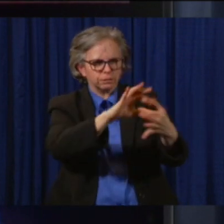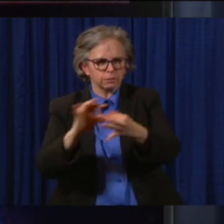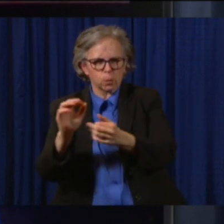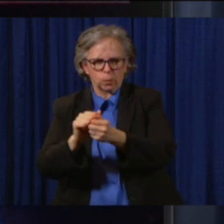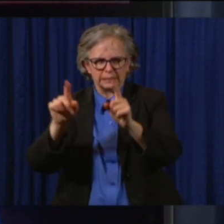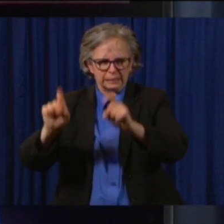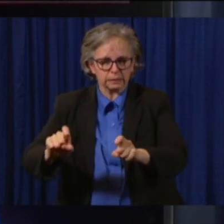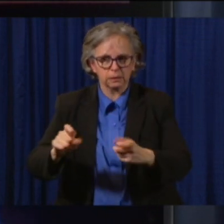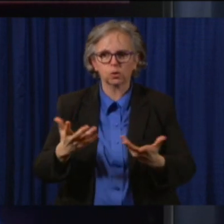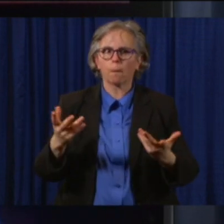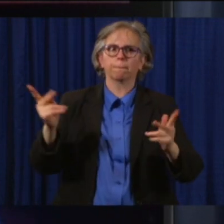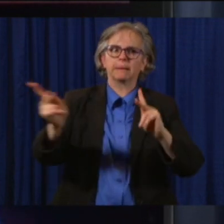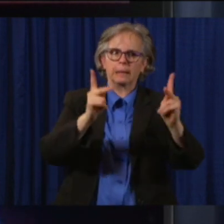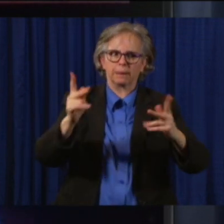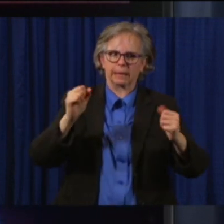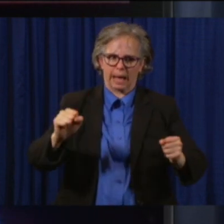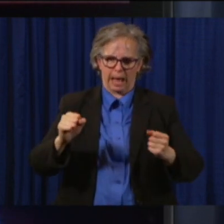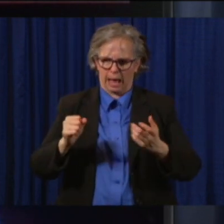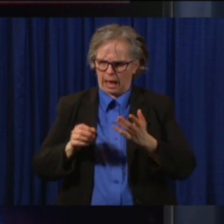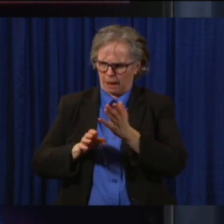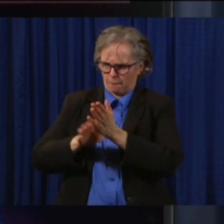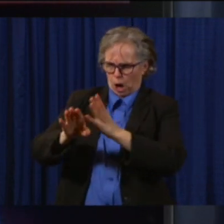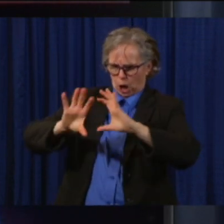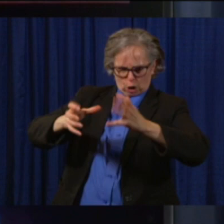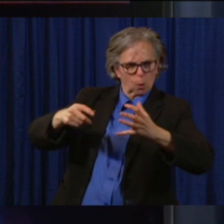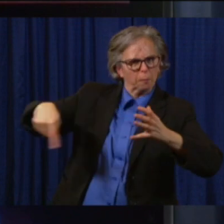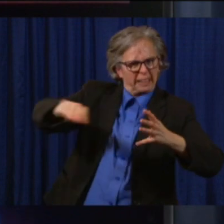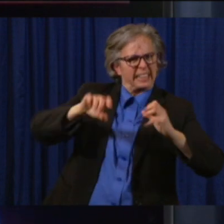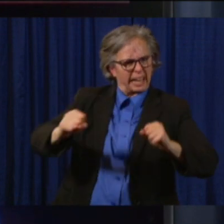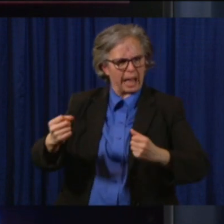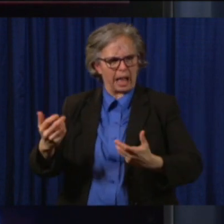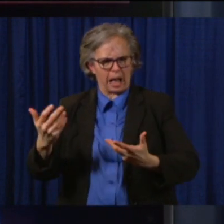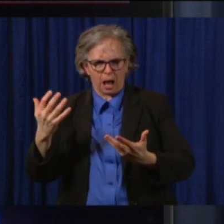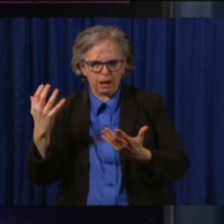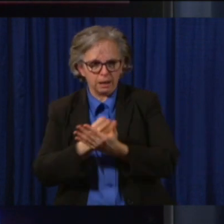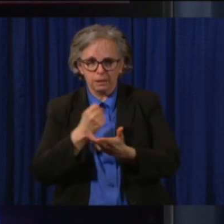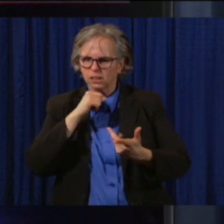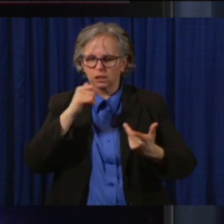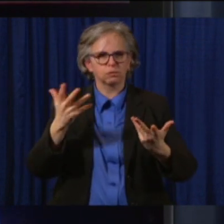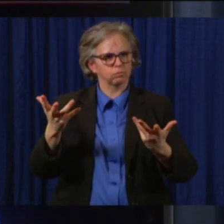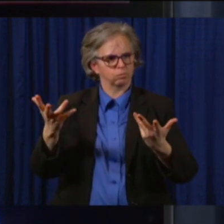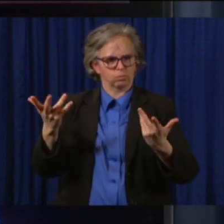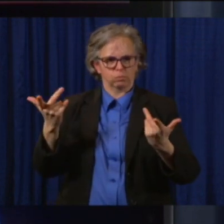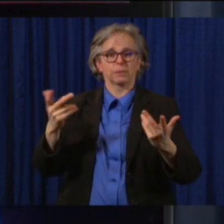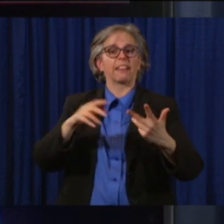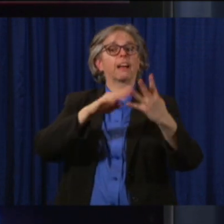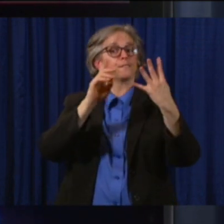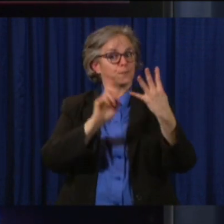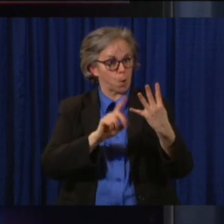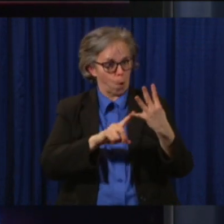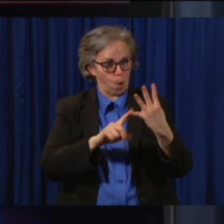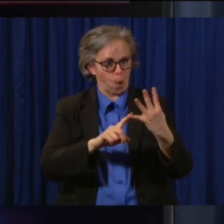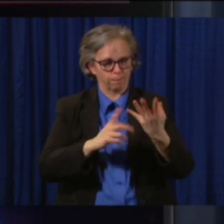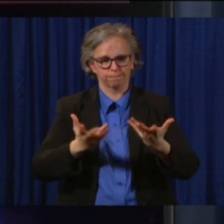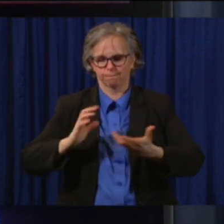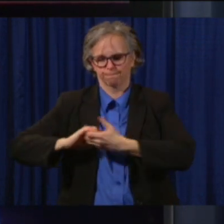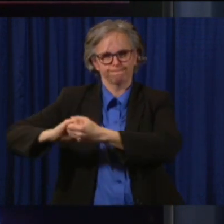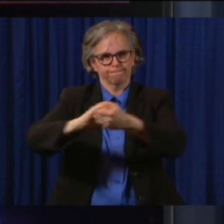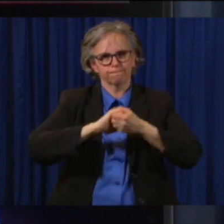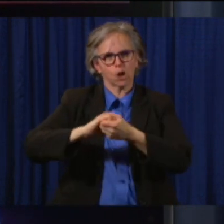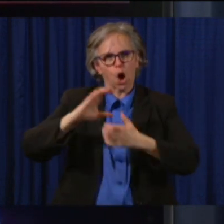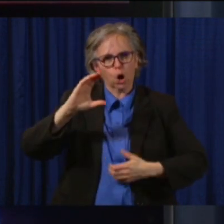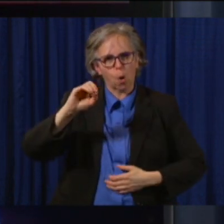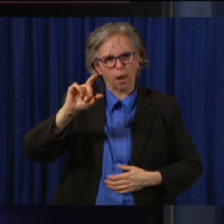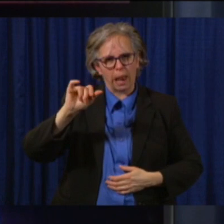communities that are being disproportionately impacted. And then the last area, I would say, and collaborating